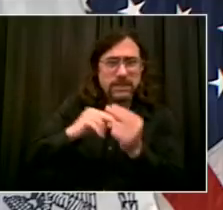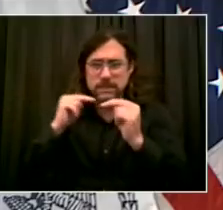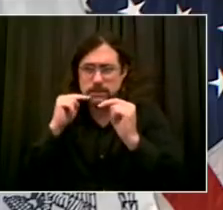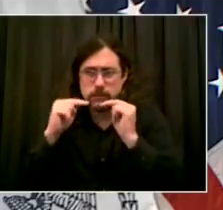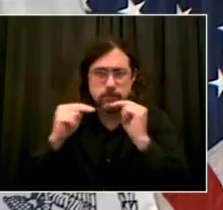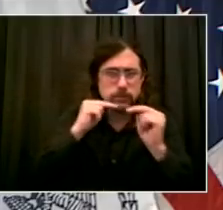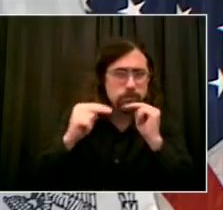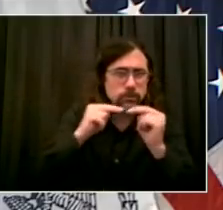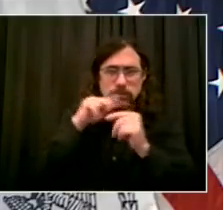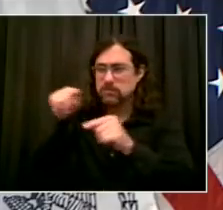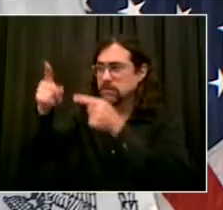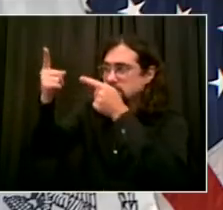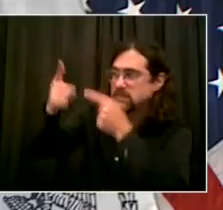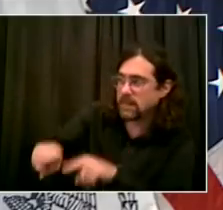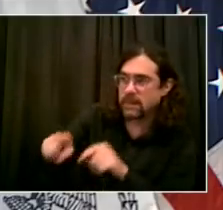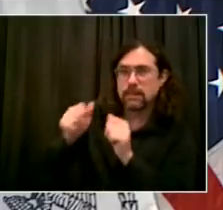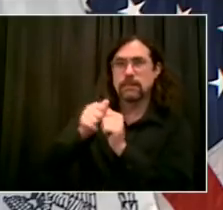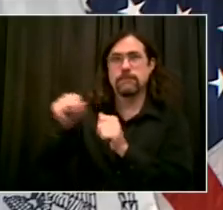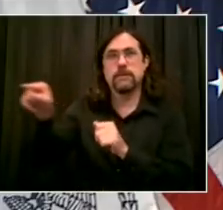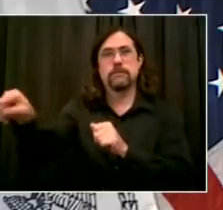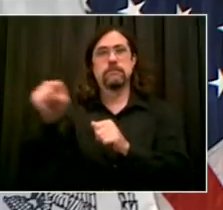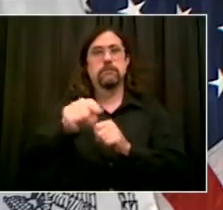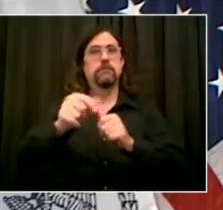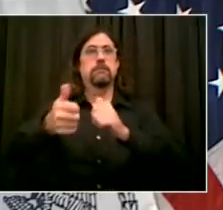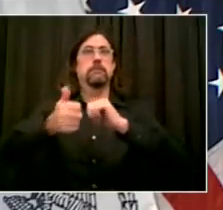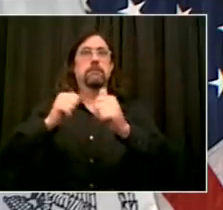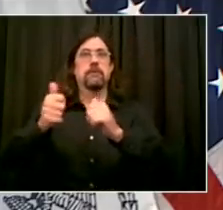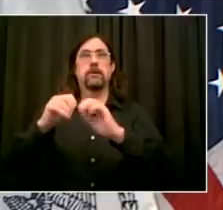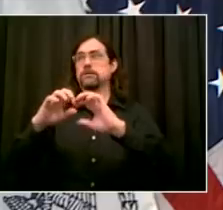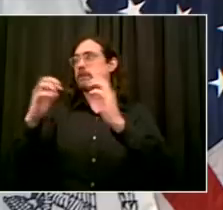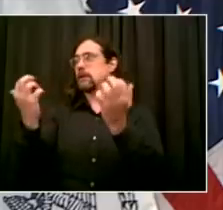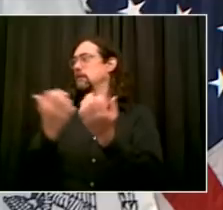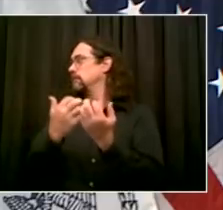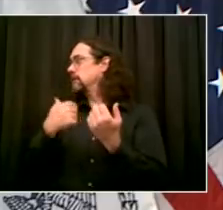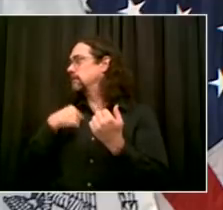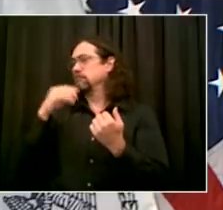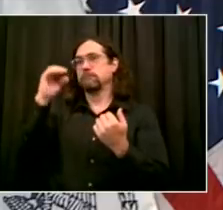have gained incredible value over the years.